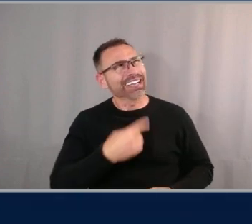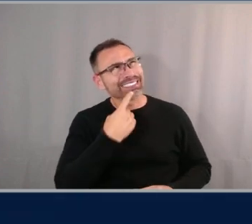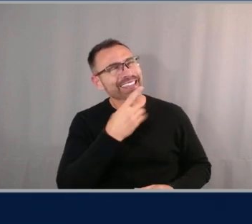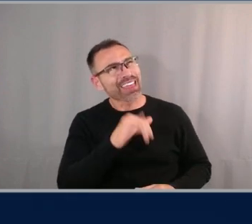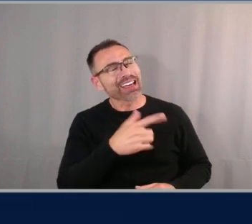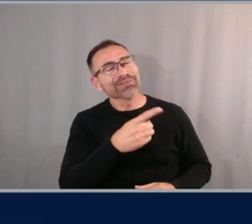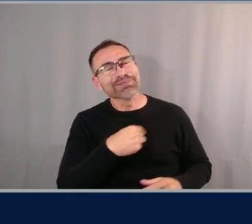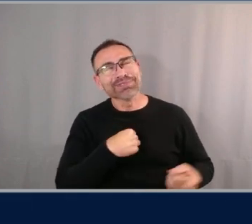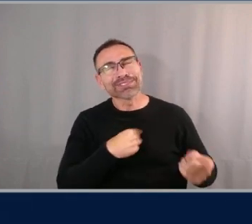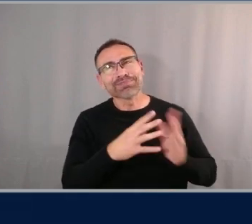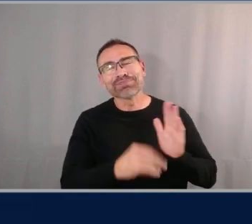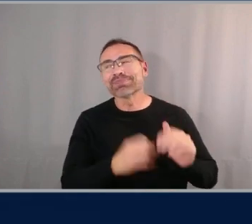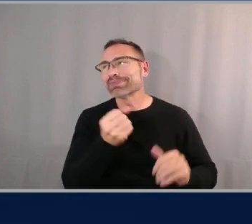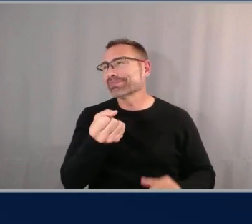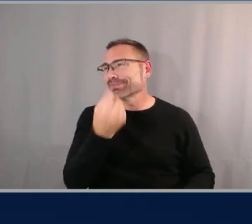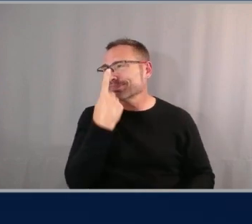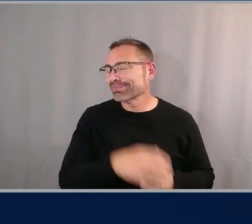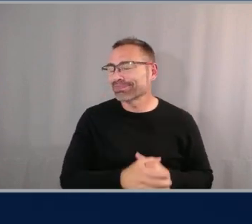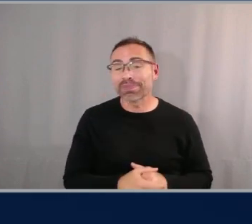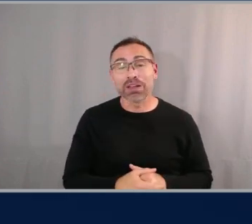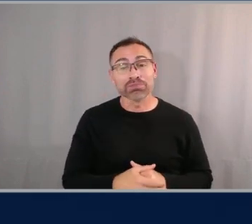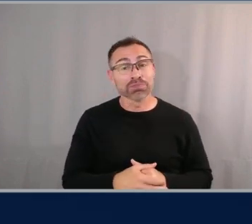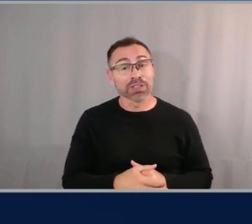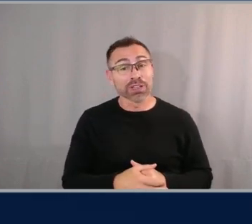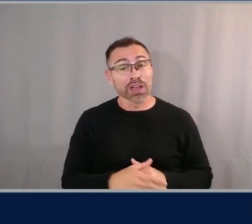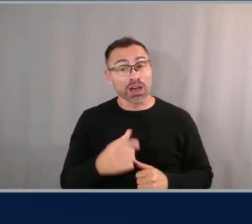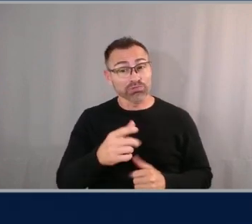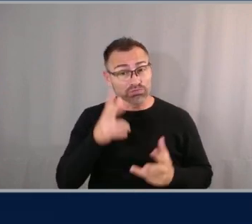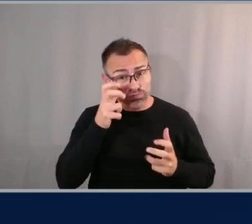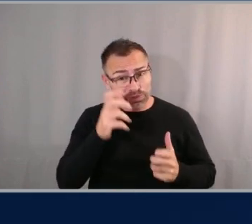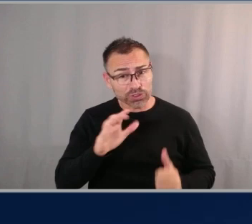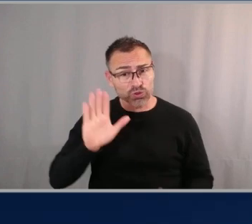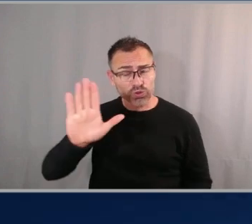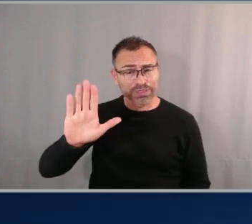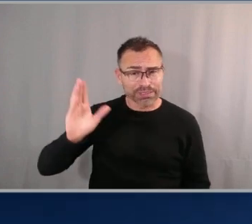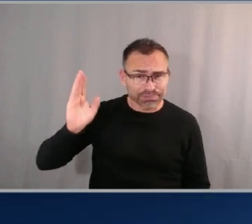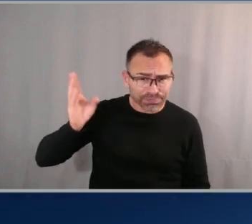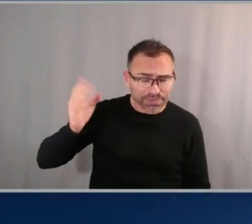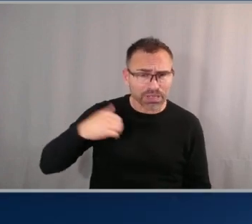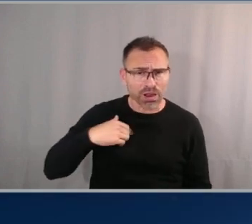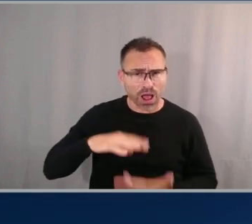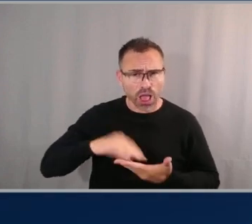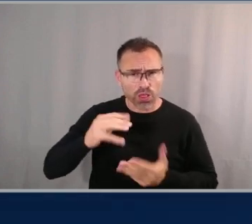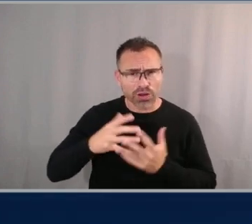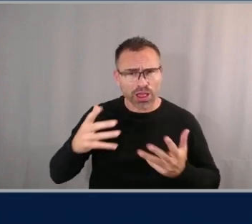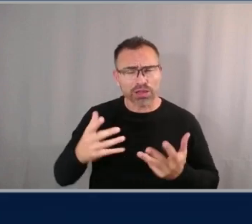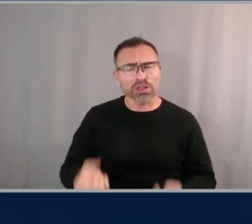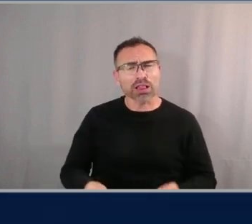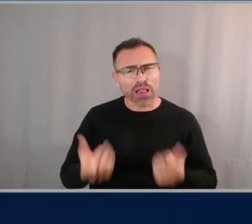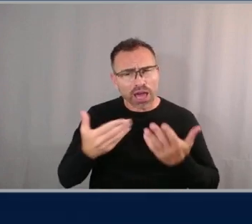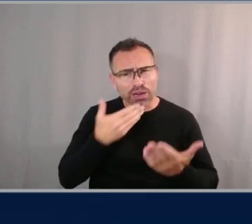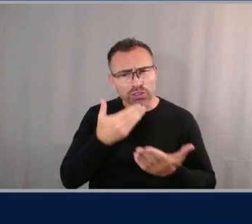learned a lot in Andy's conversation there's a lot of really good data points in there but you know